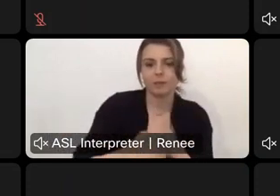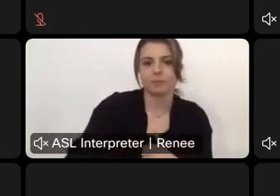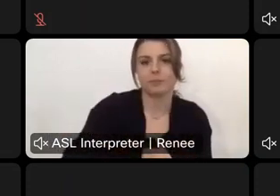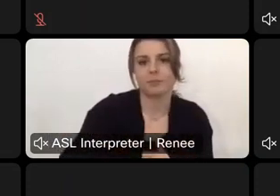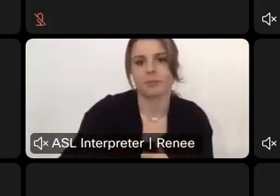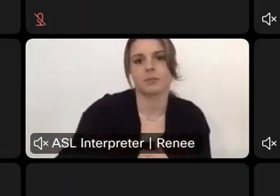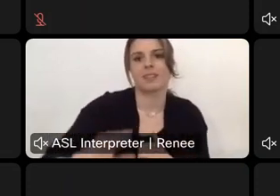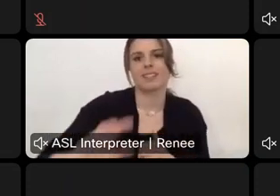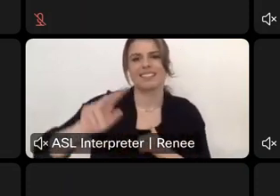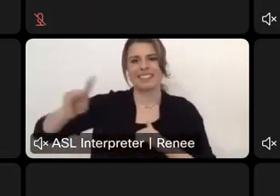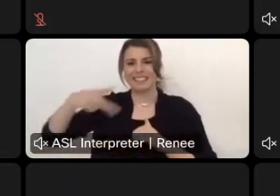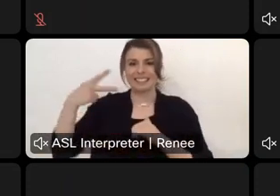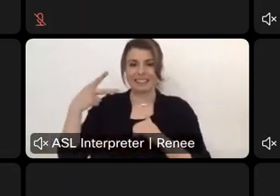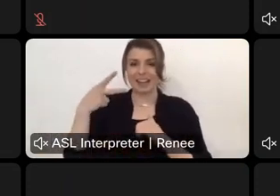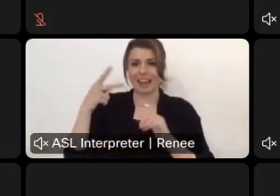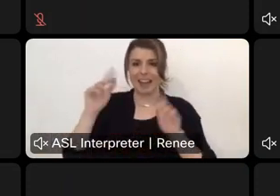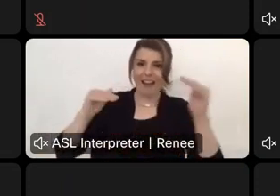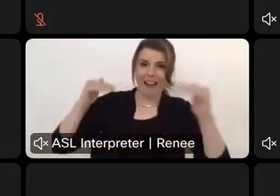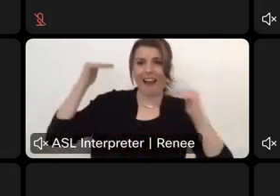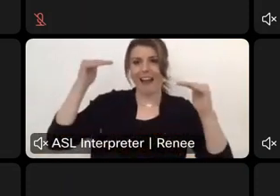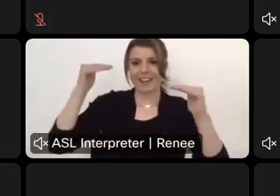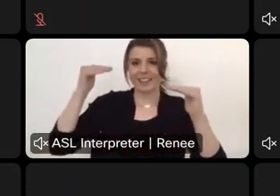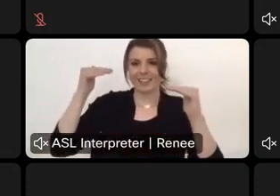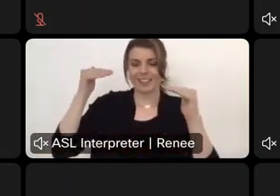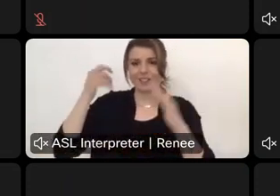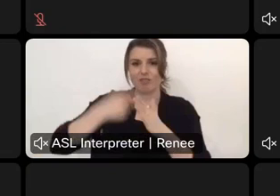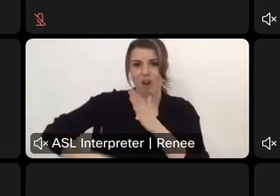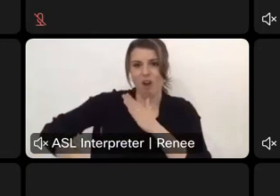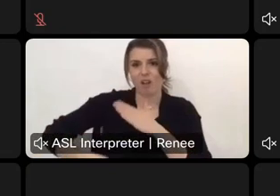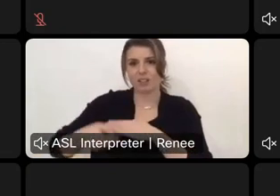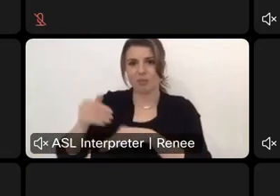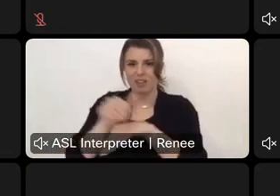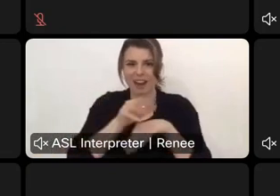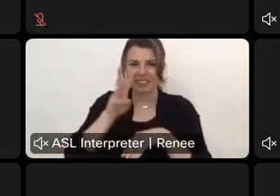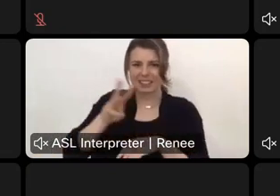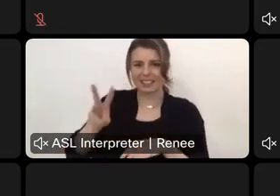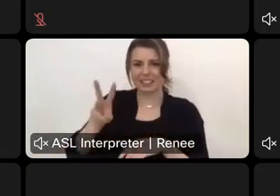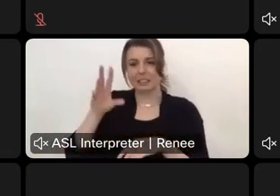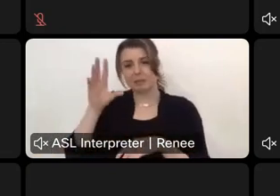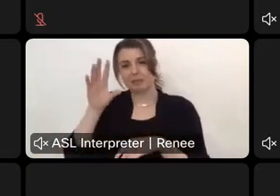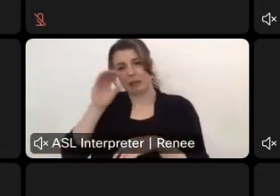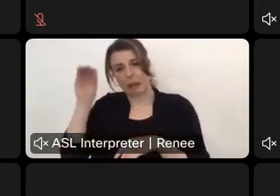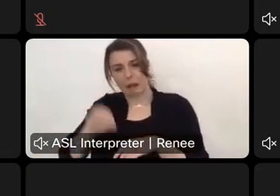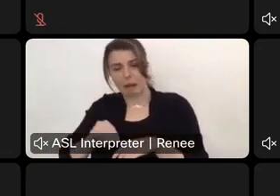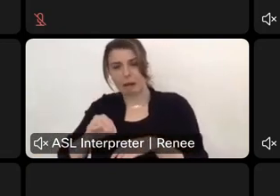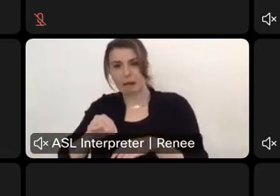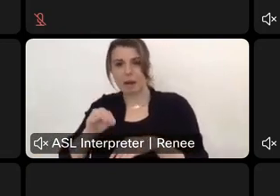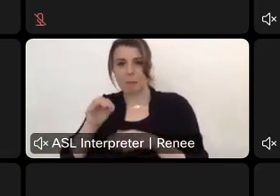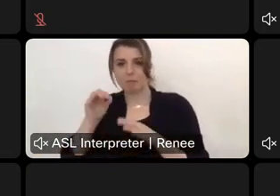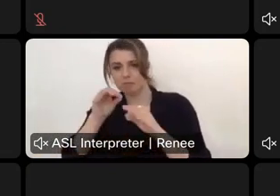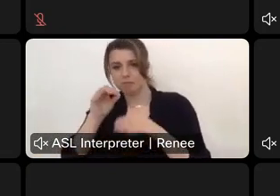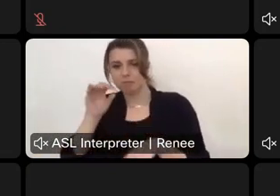in the area, but with a statewide median income that is only 66 to 80% of those same states.